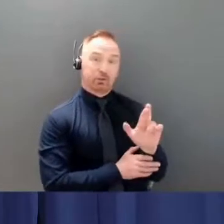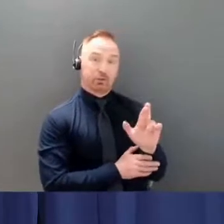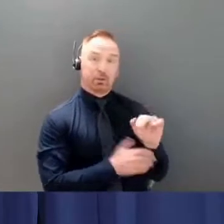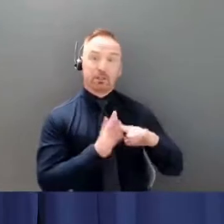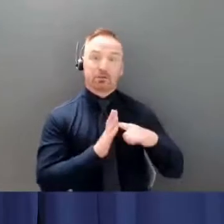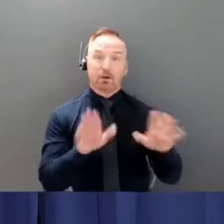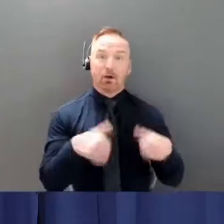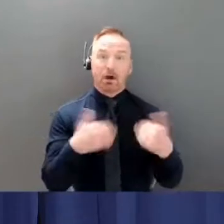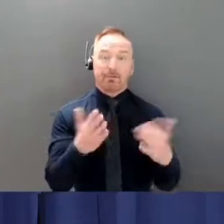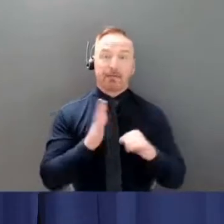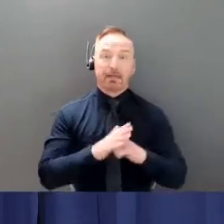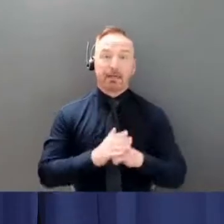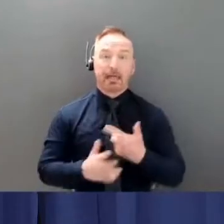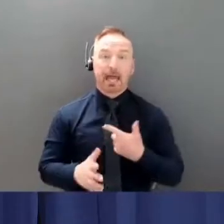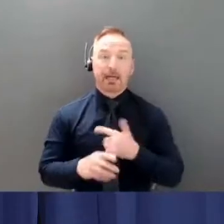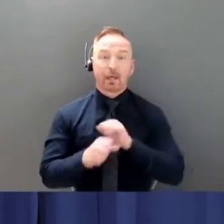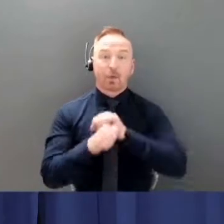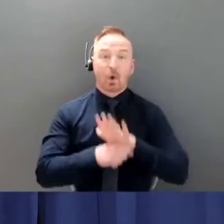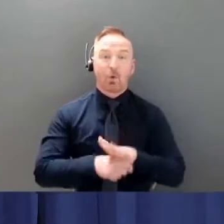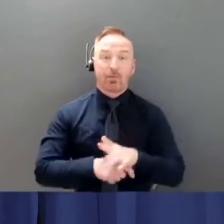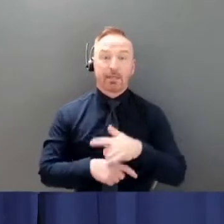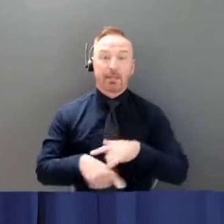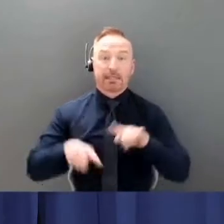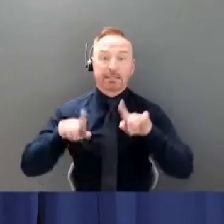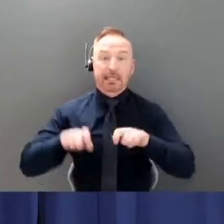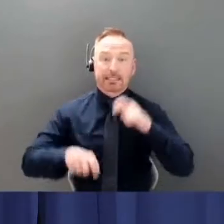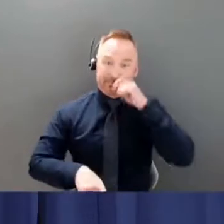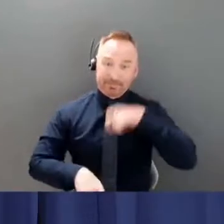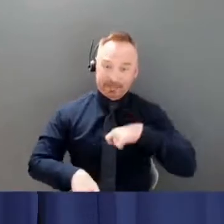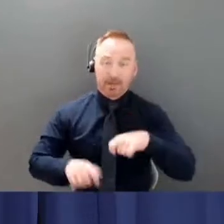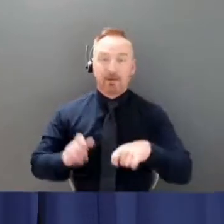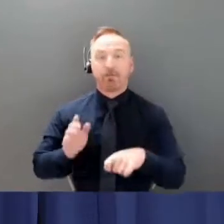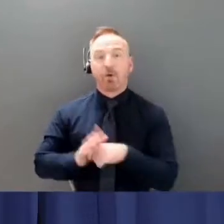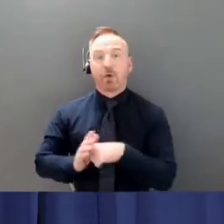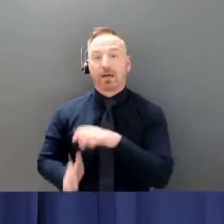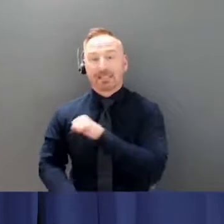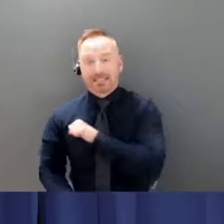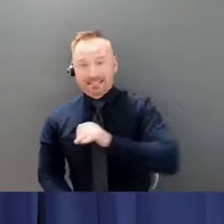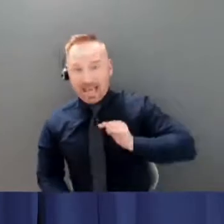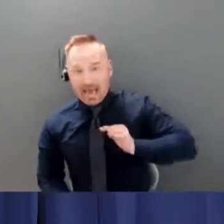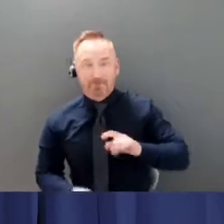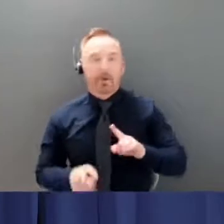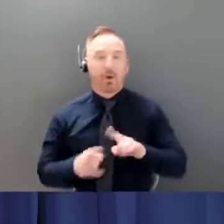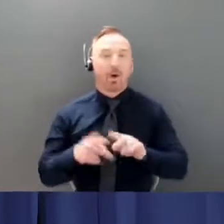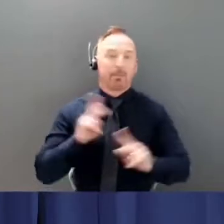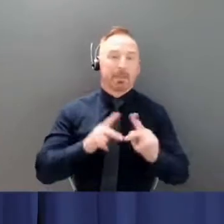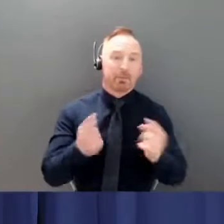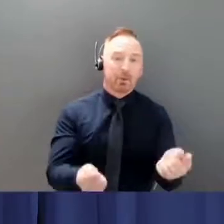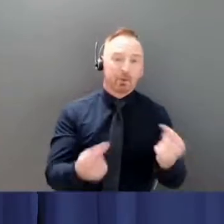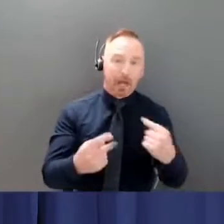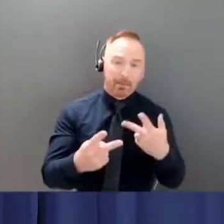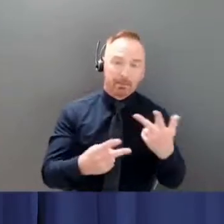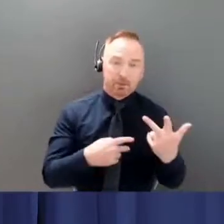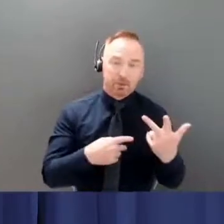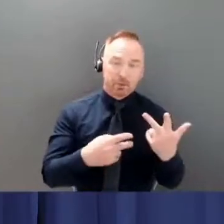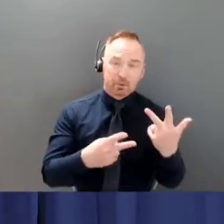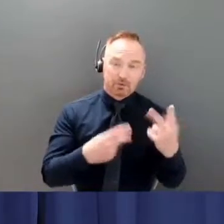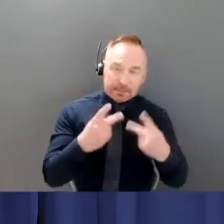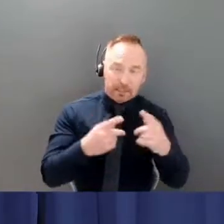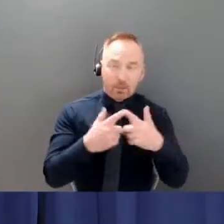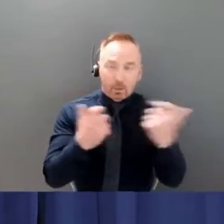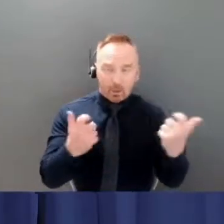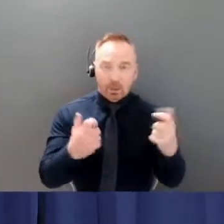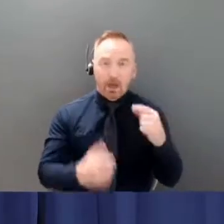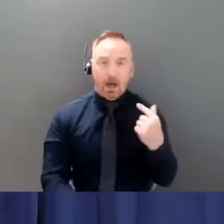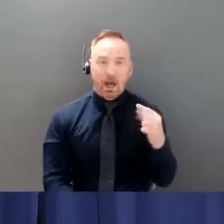for both guests and staff. and we continue to work closely with social service officials, operational